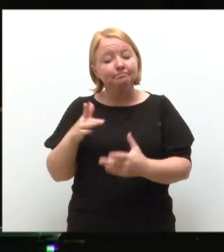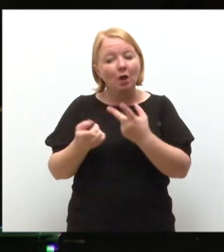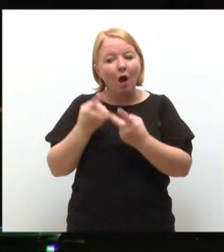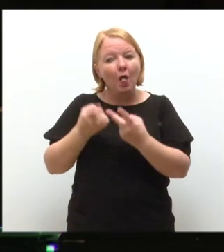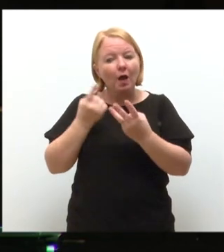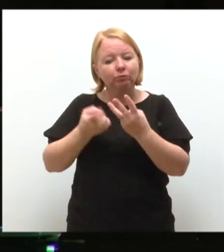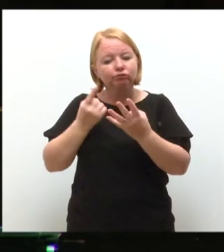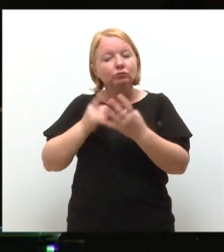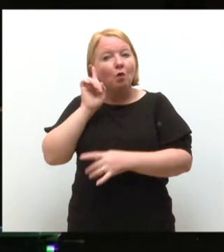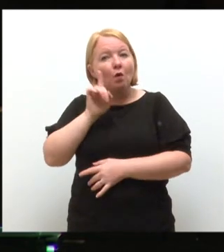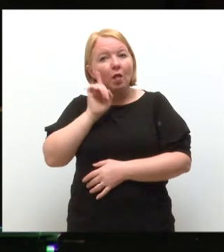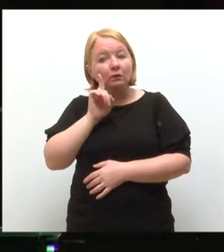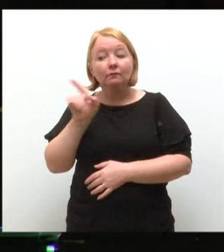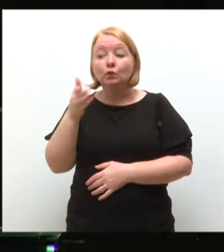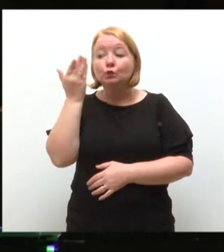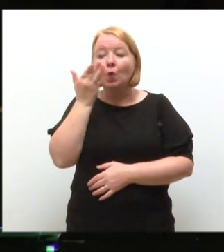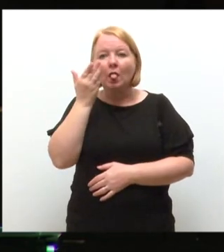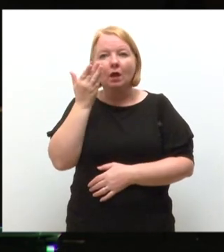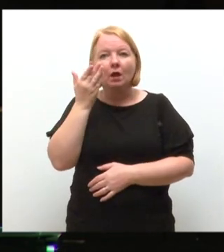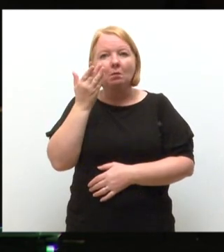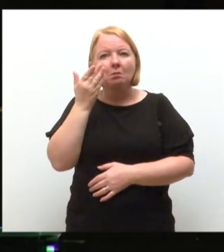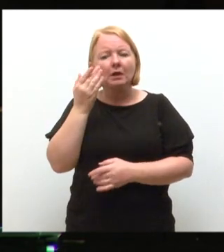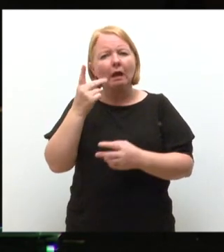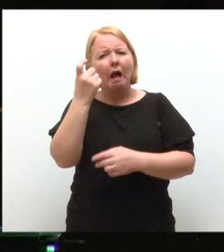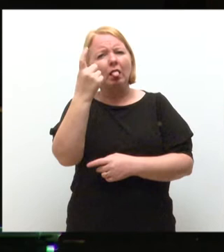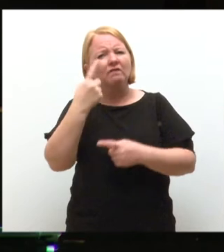girl at her school, failed the 11+.